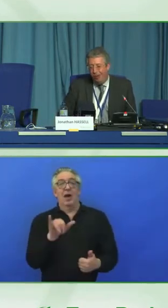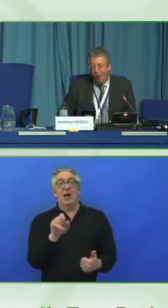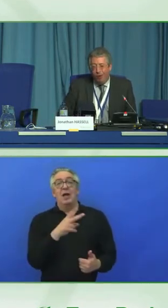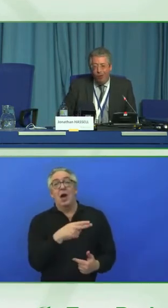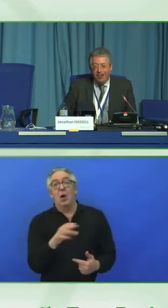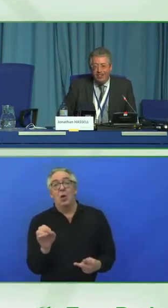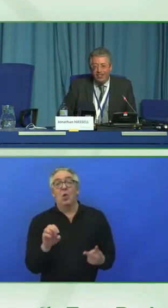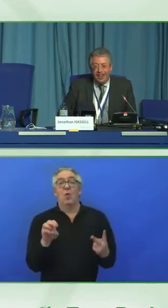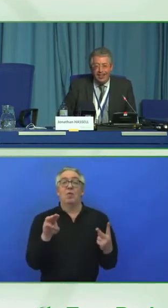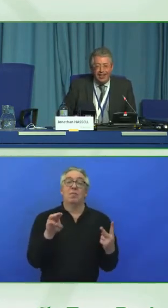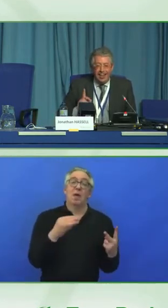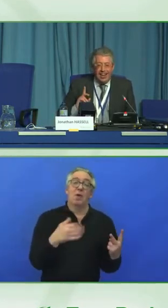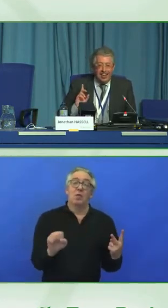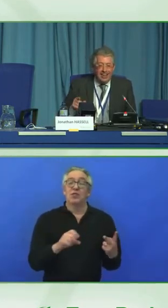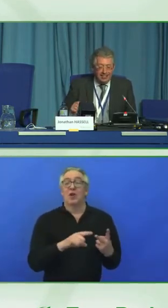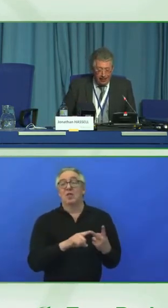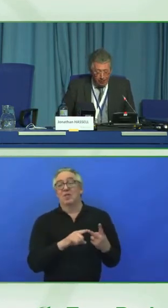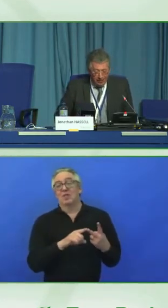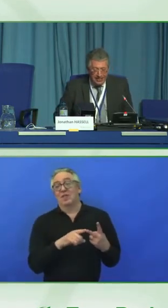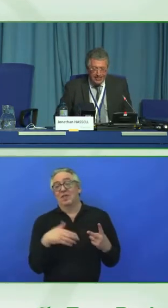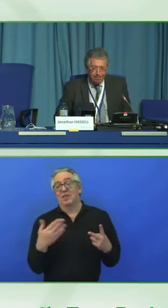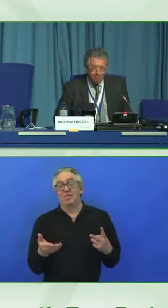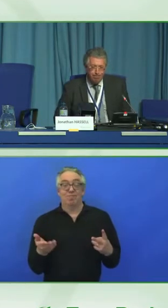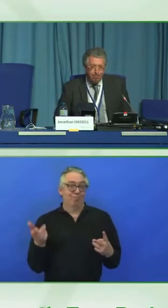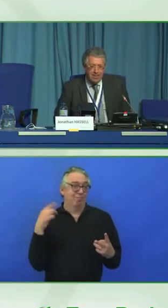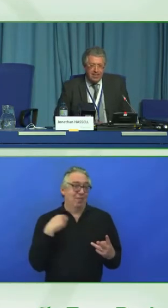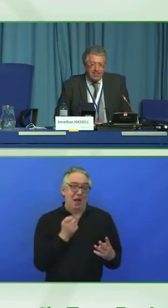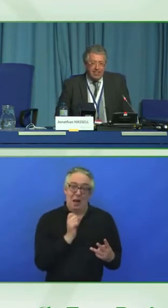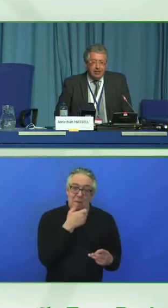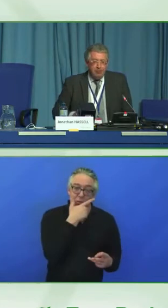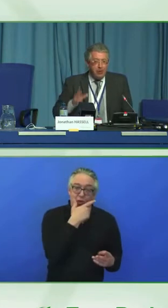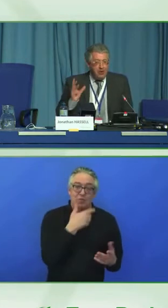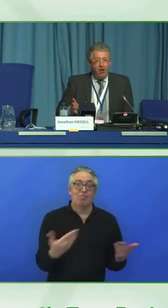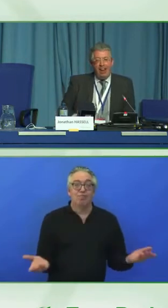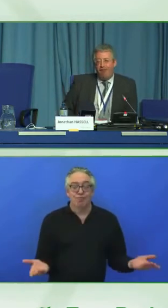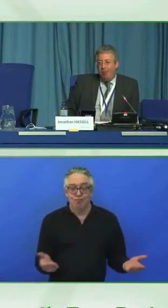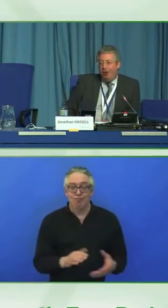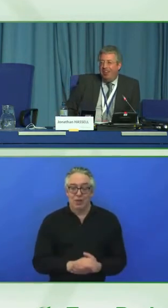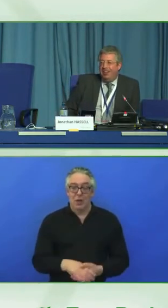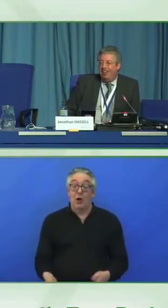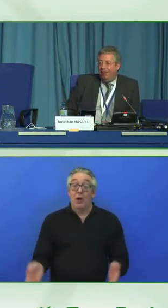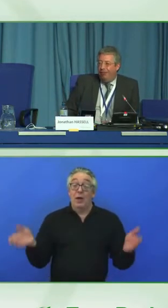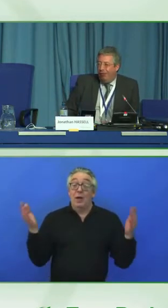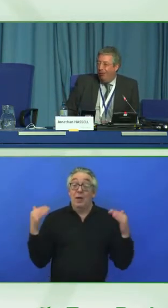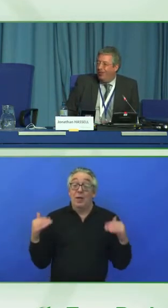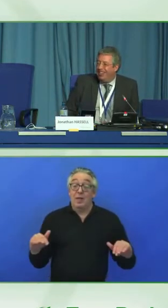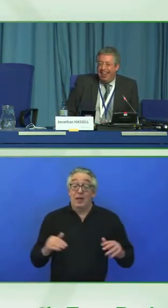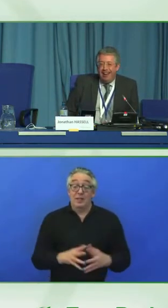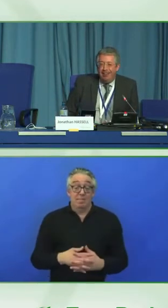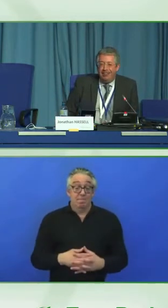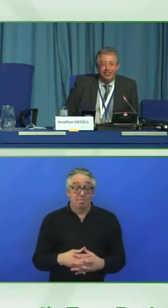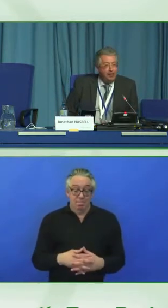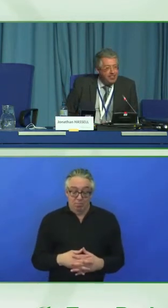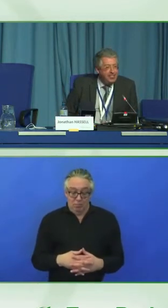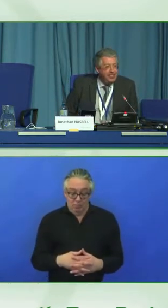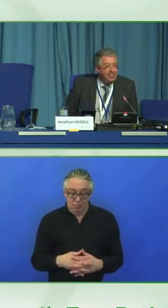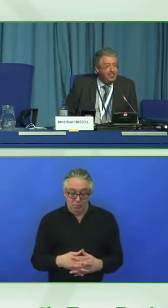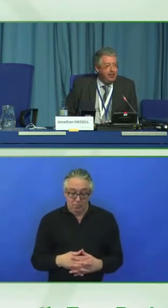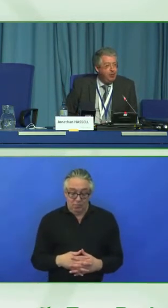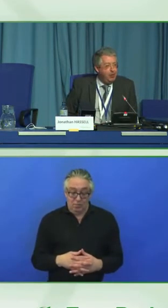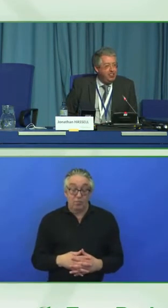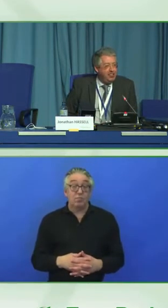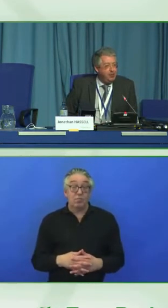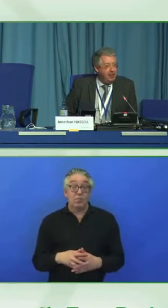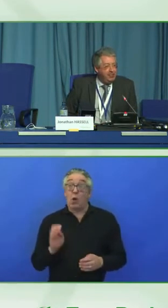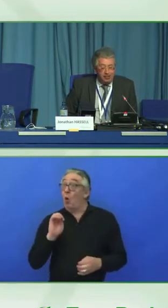on Wednesday. Next slide, please. But not everybody can afford our services,